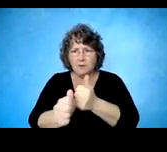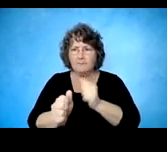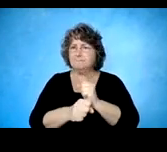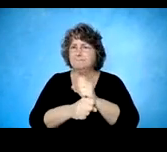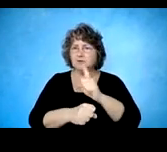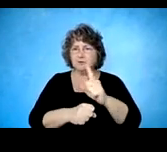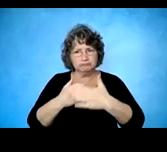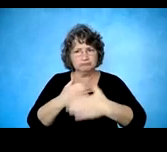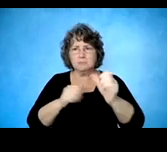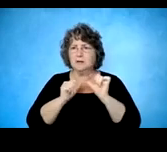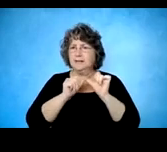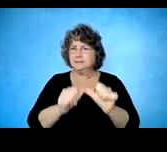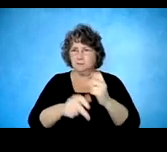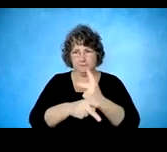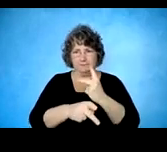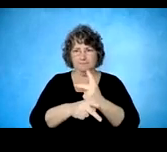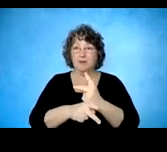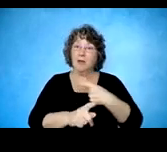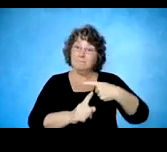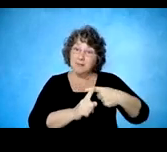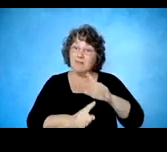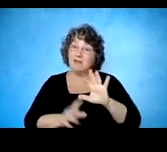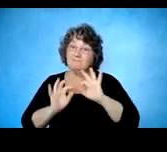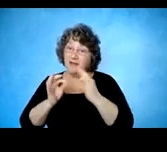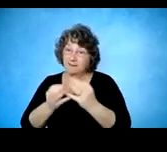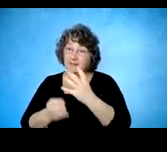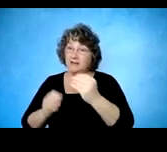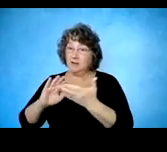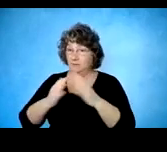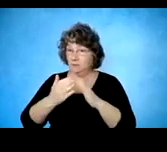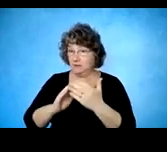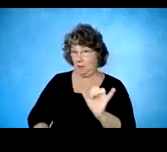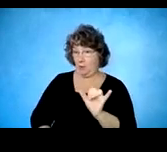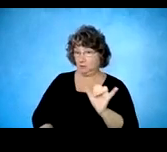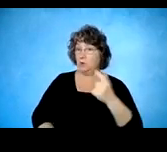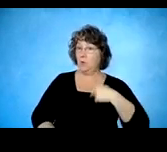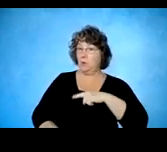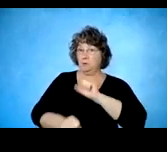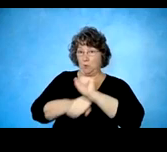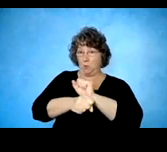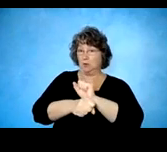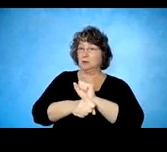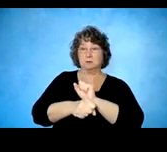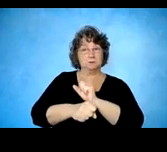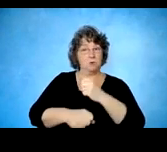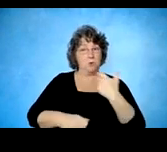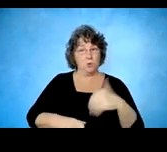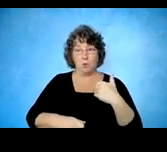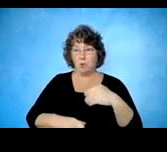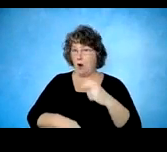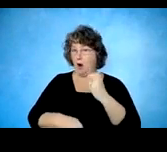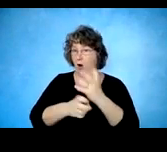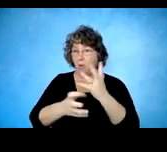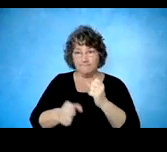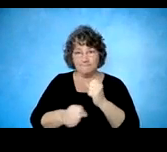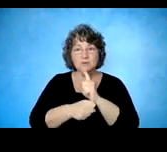injury, but their families, their community as well. And so we work very hard with people so that they will have peer support,